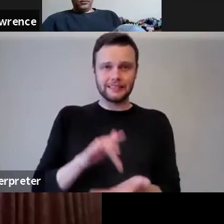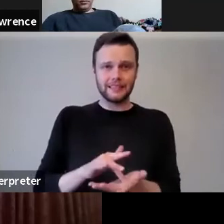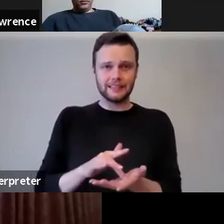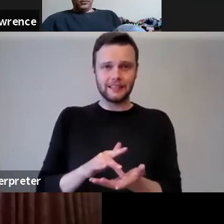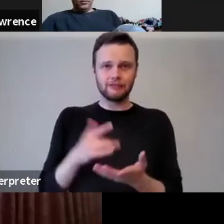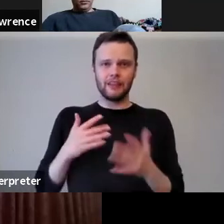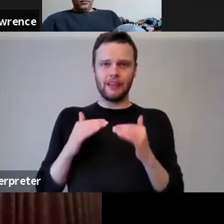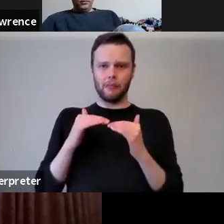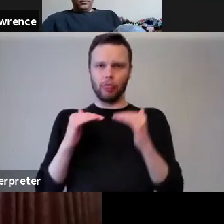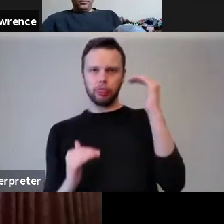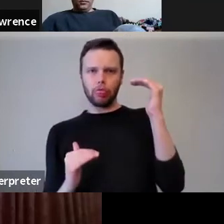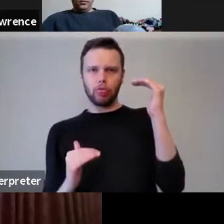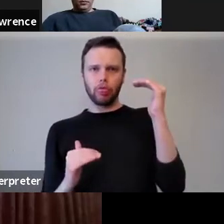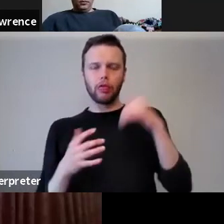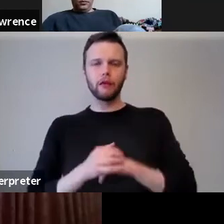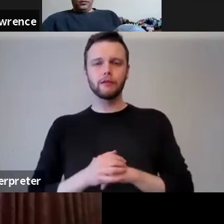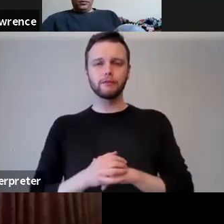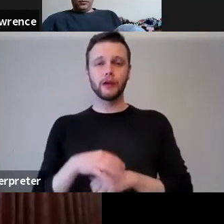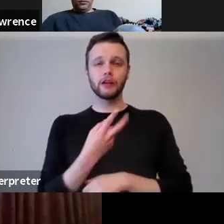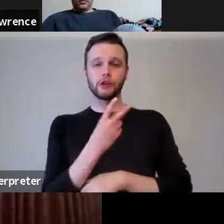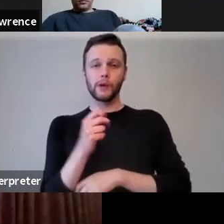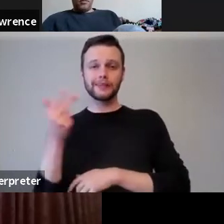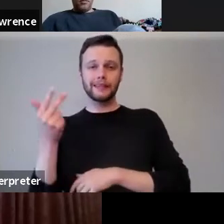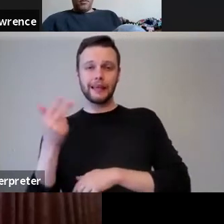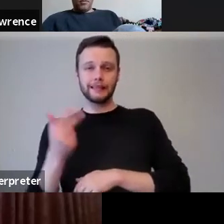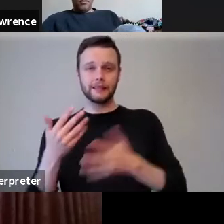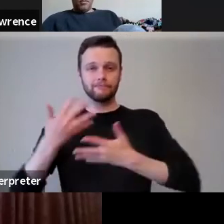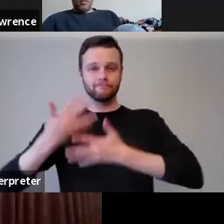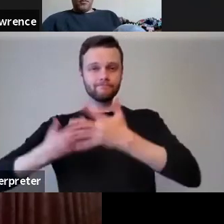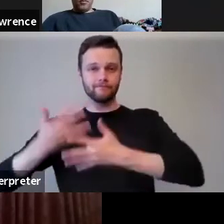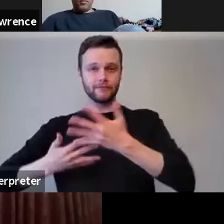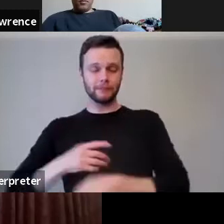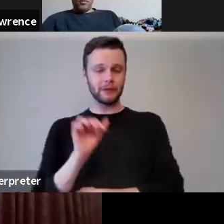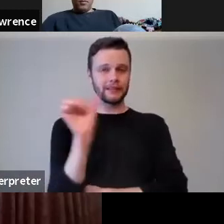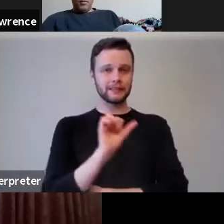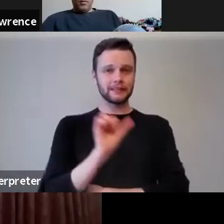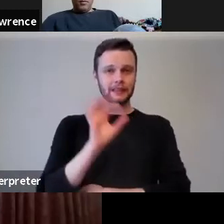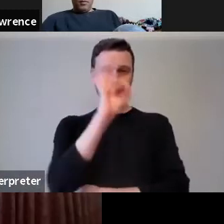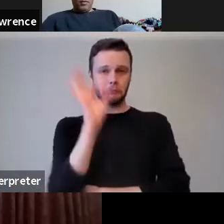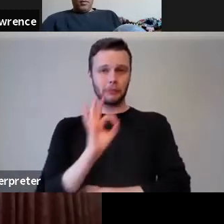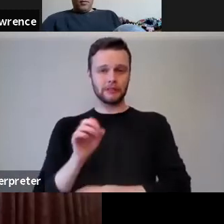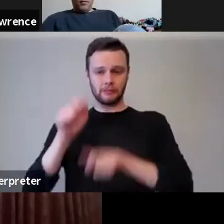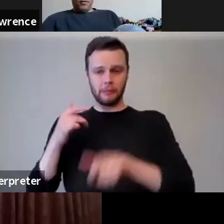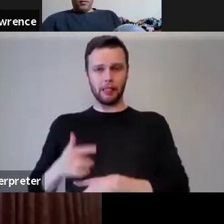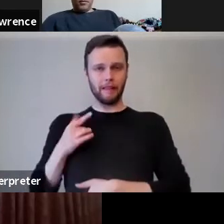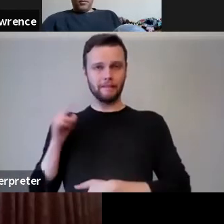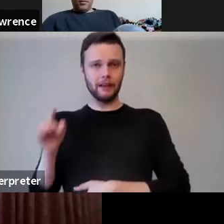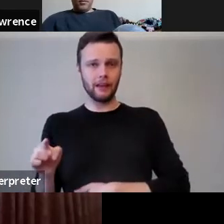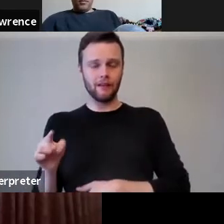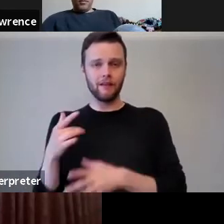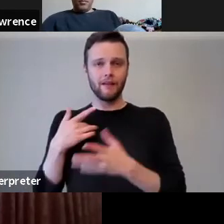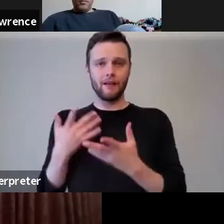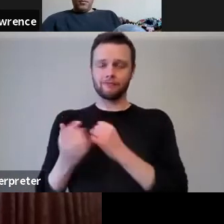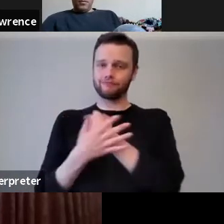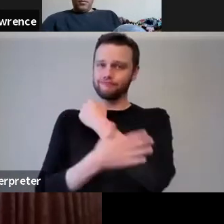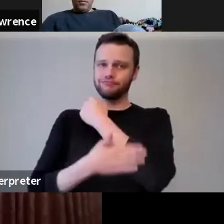inequality. 2018 figures cited that 16% of residents live in poverty, 21% of children grow